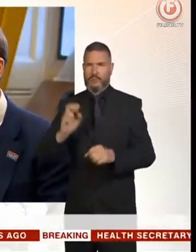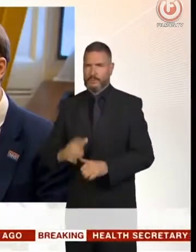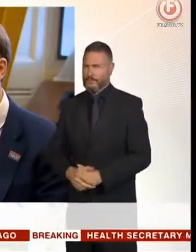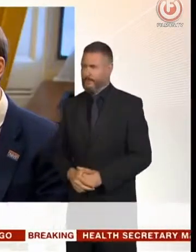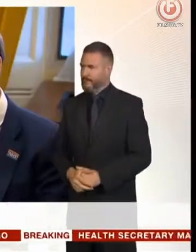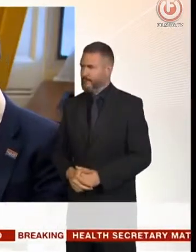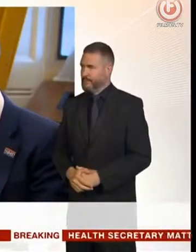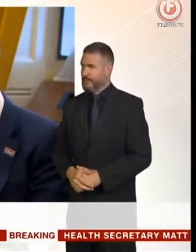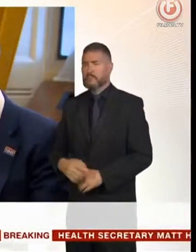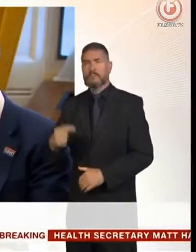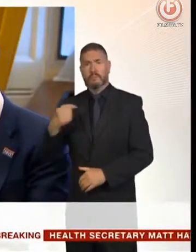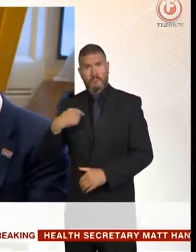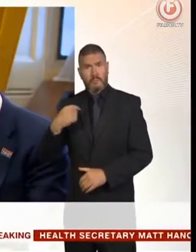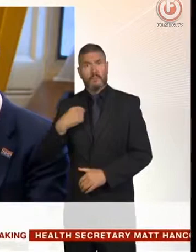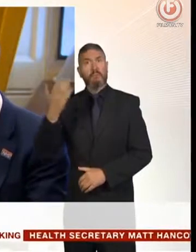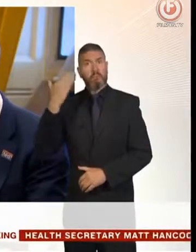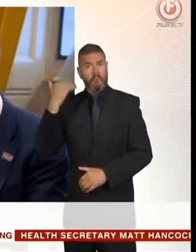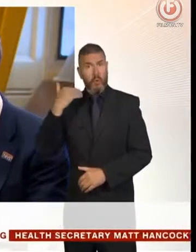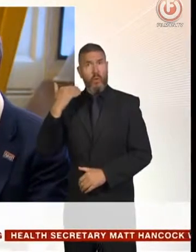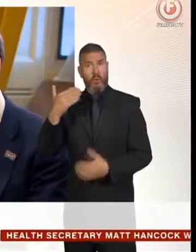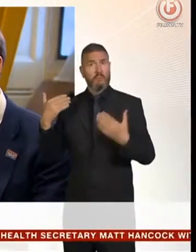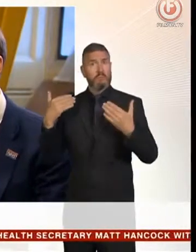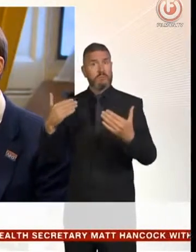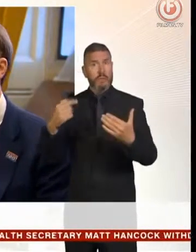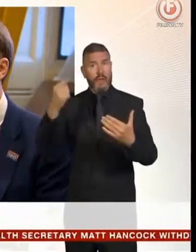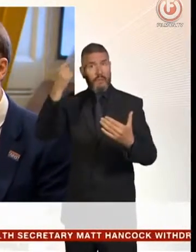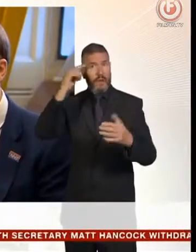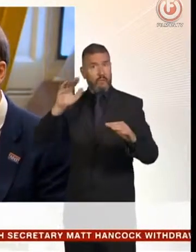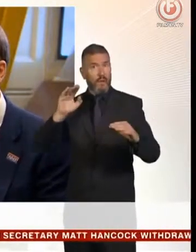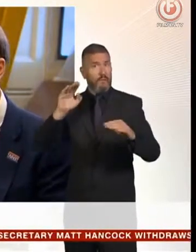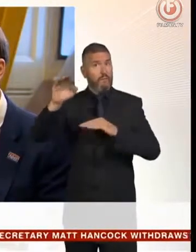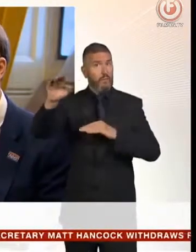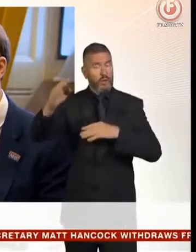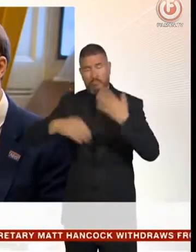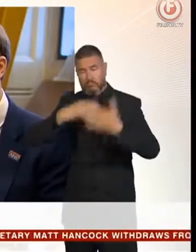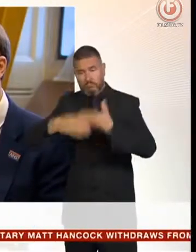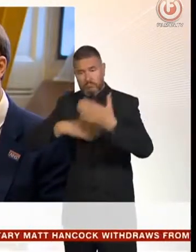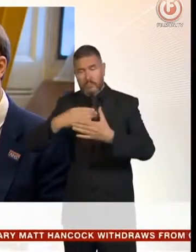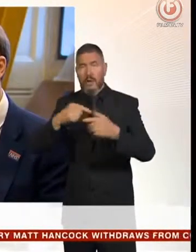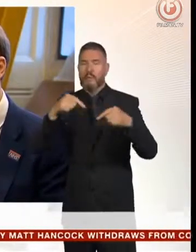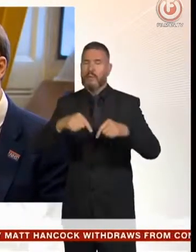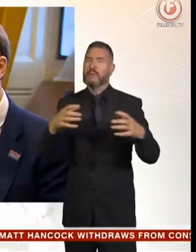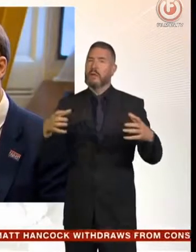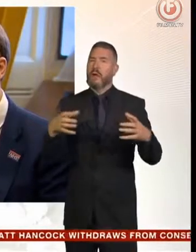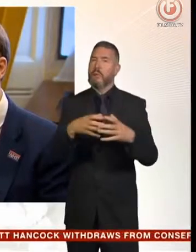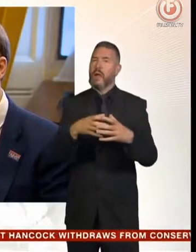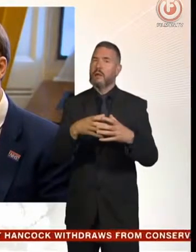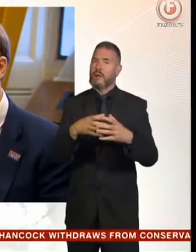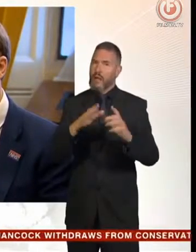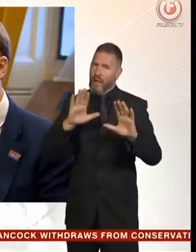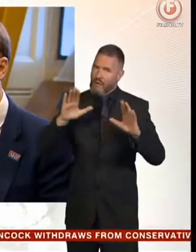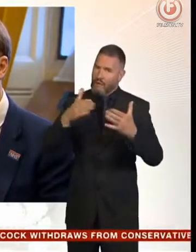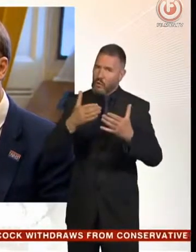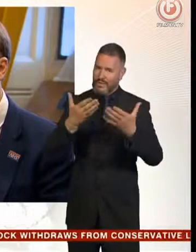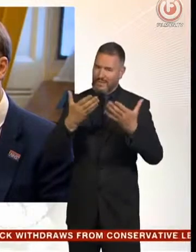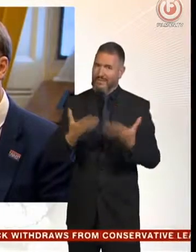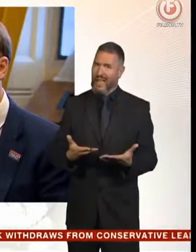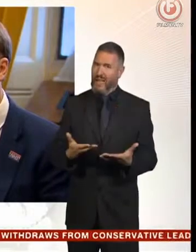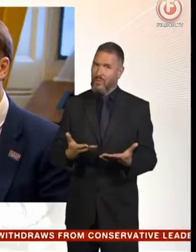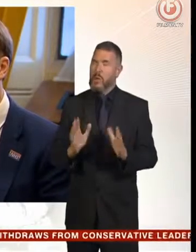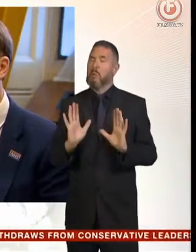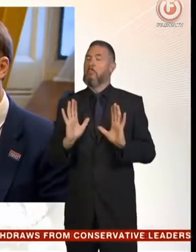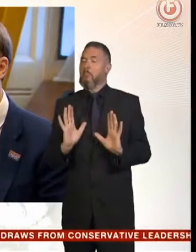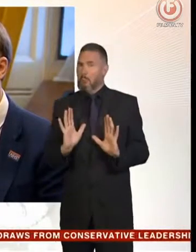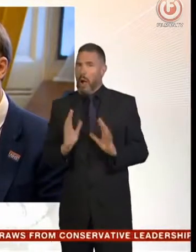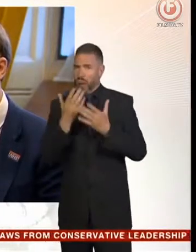have put myself forward as a candidate focused on the future, the parties understandably focus very much on the here and now